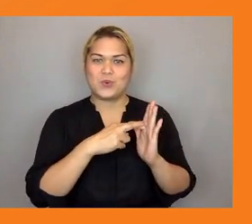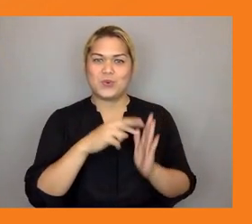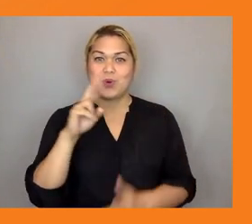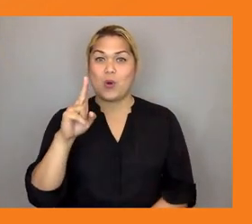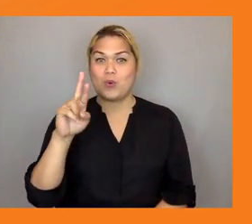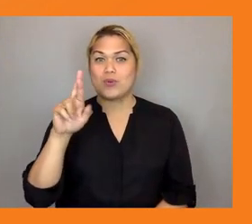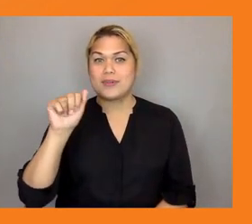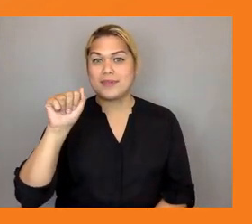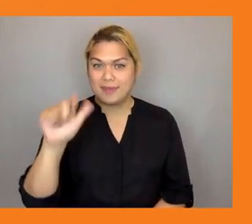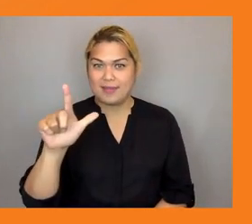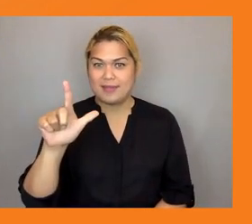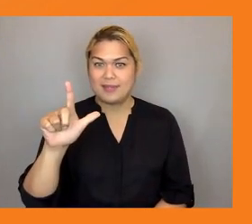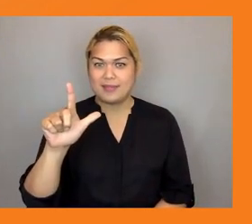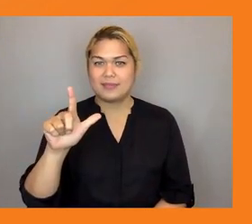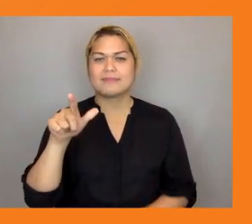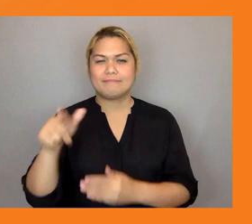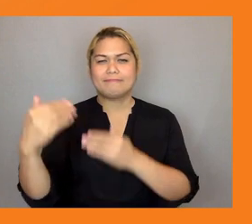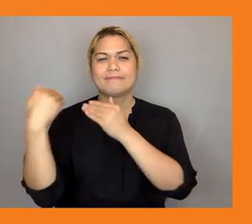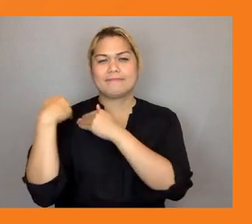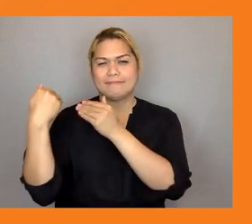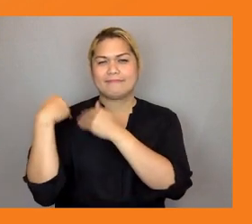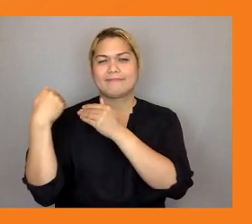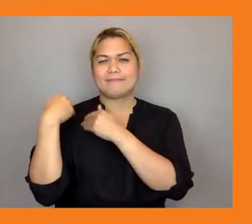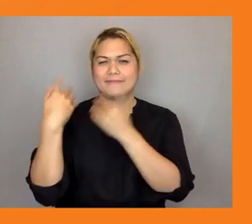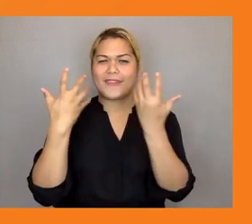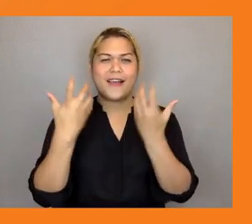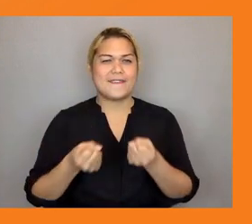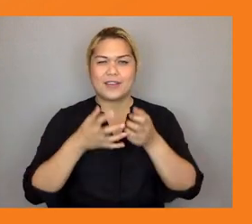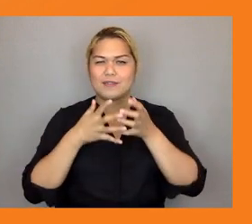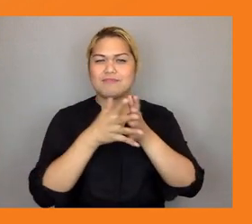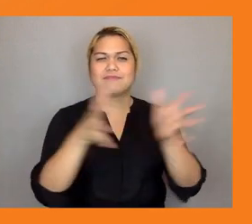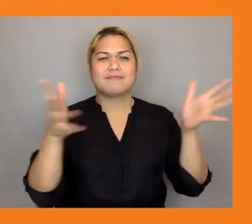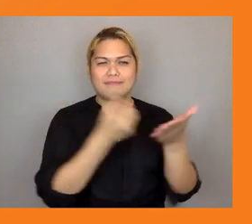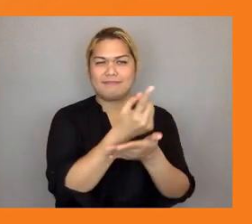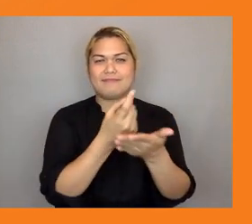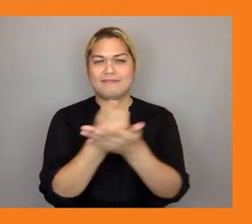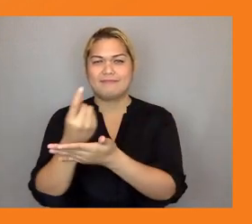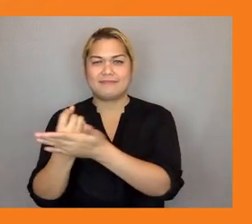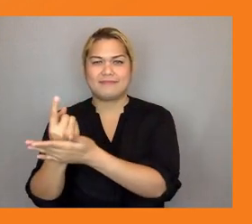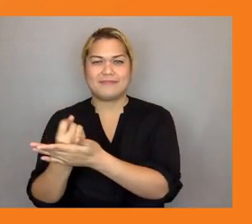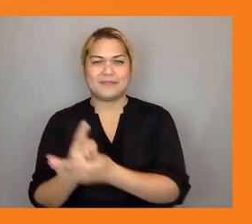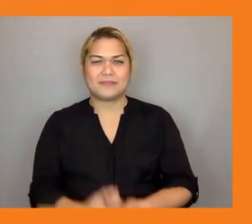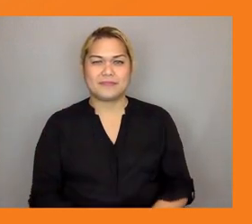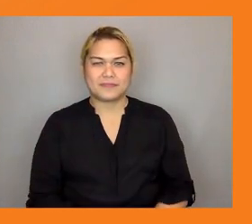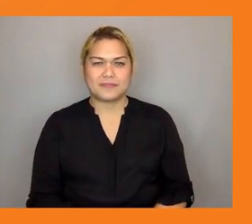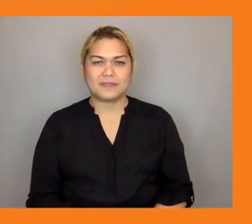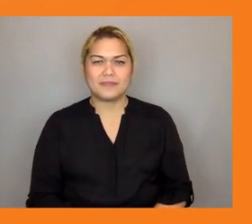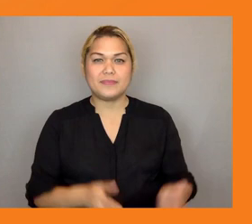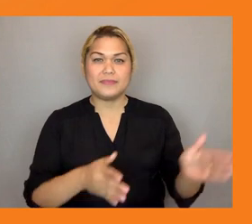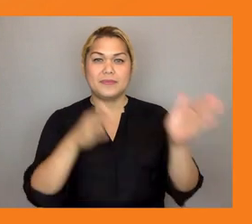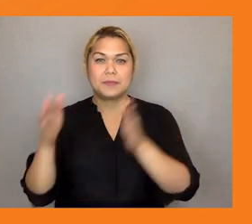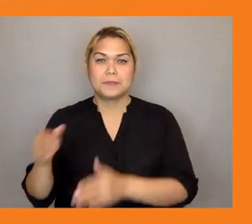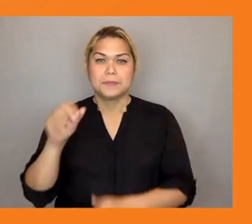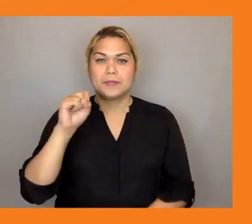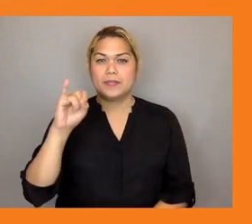um simon yes so i am looking at the pigeonhole so thank you again felix but i